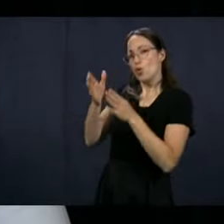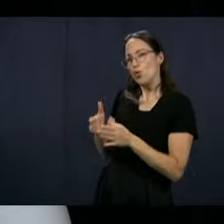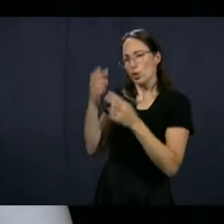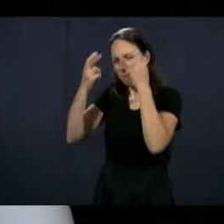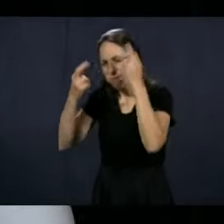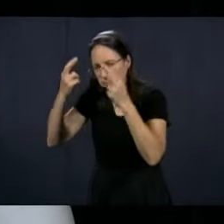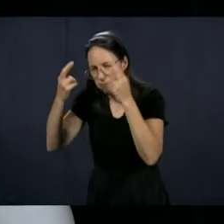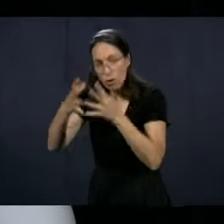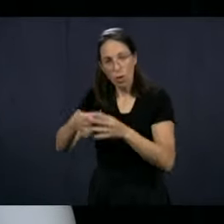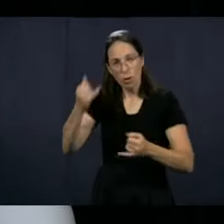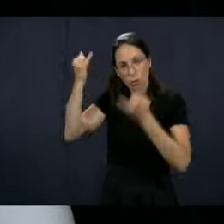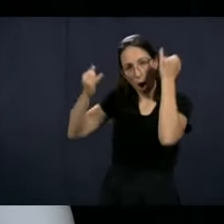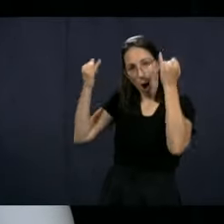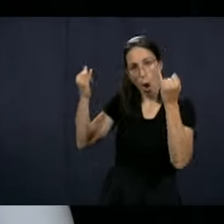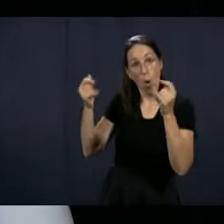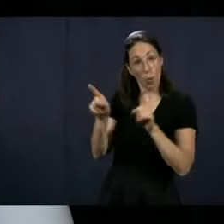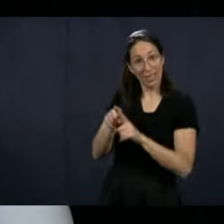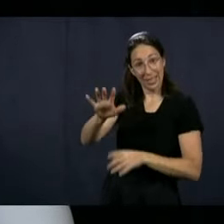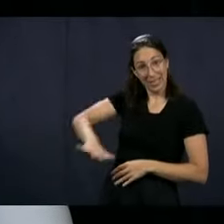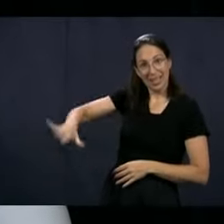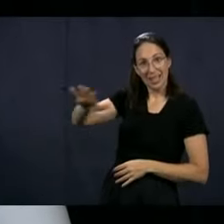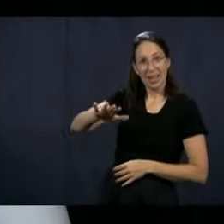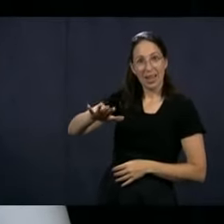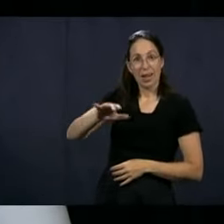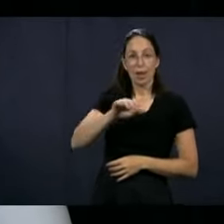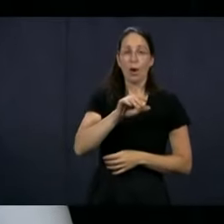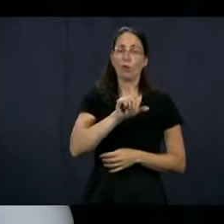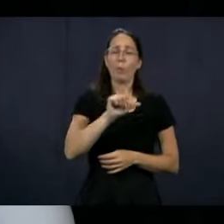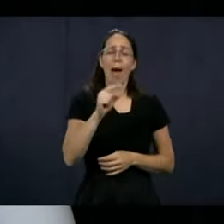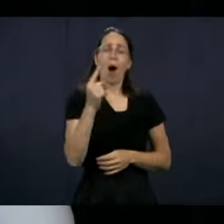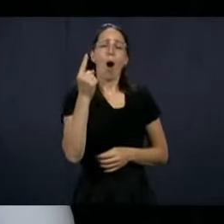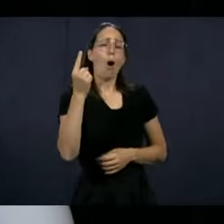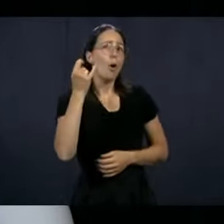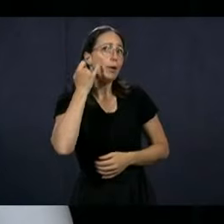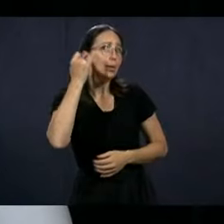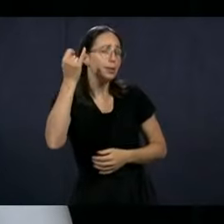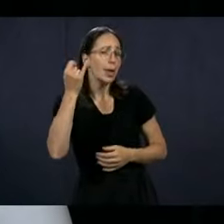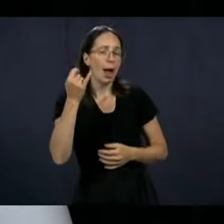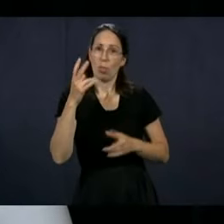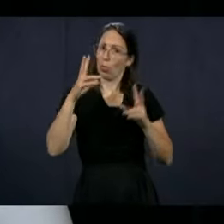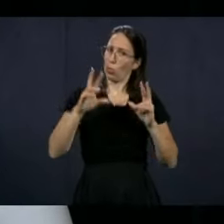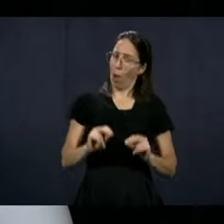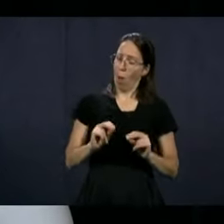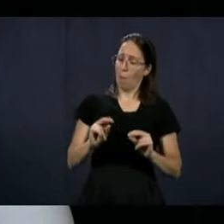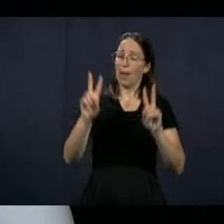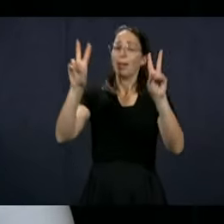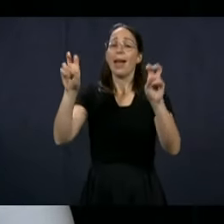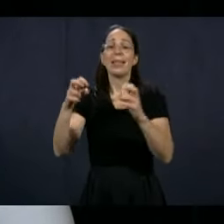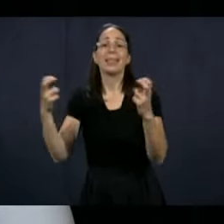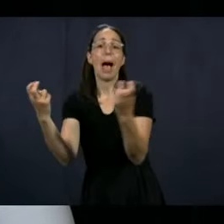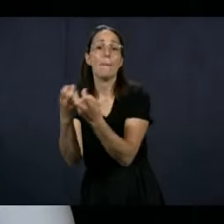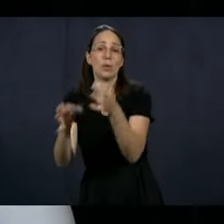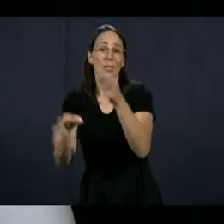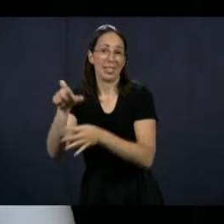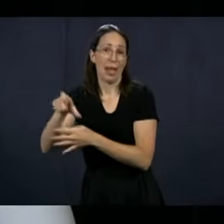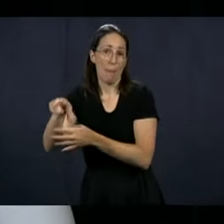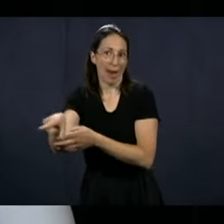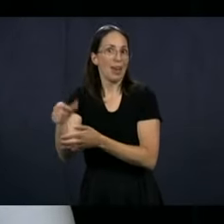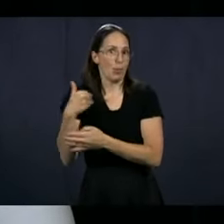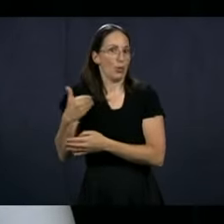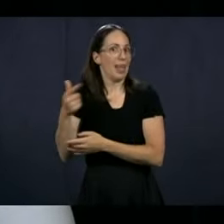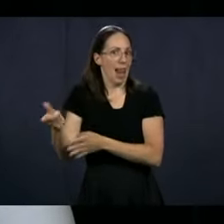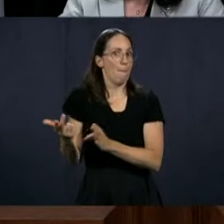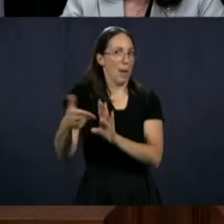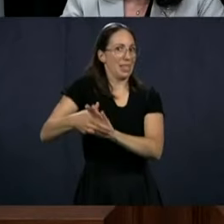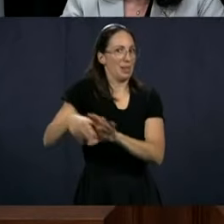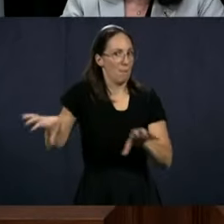The judges are also going along with solutions. it's not a one, you know, solution. So the justice table is going to be used for that.